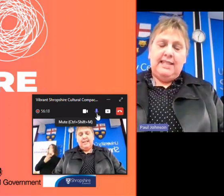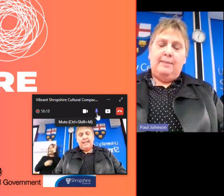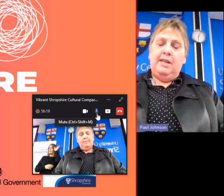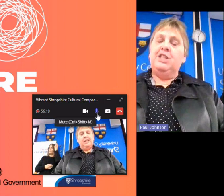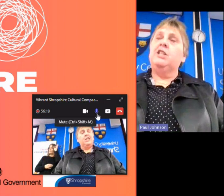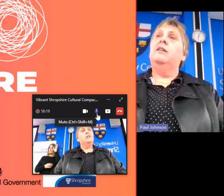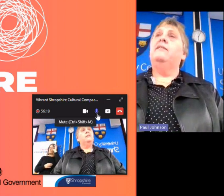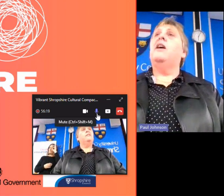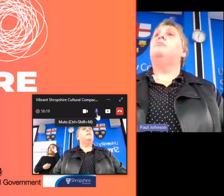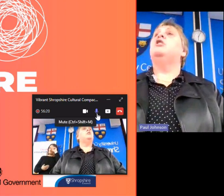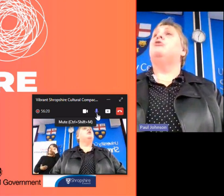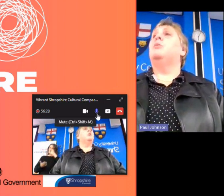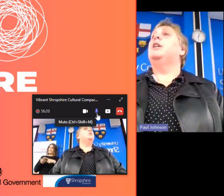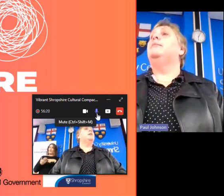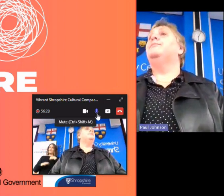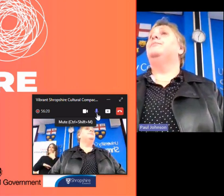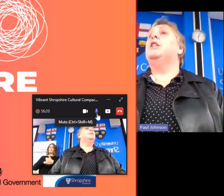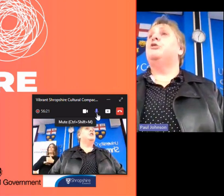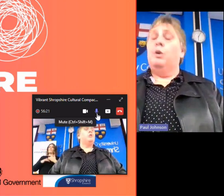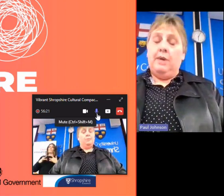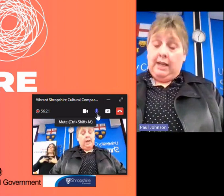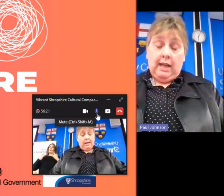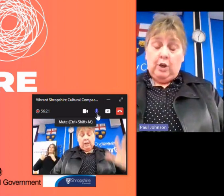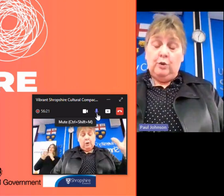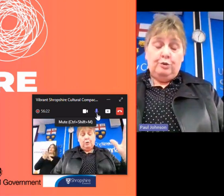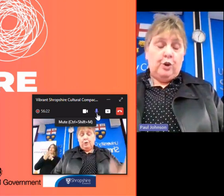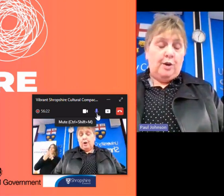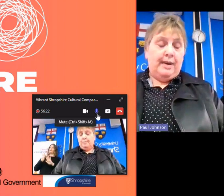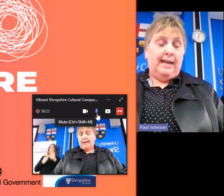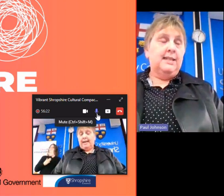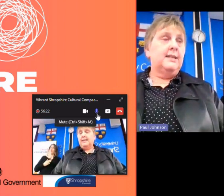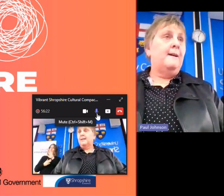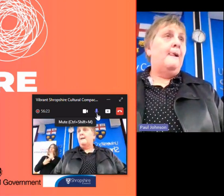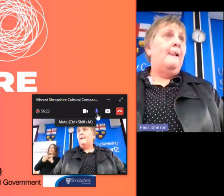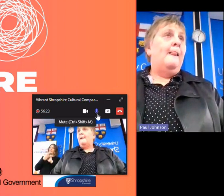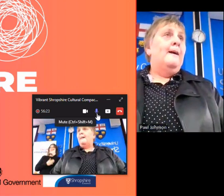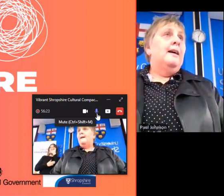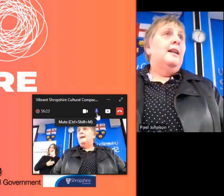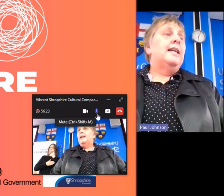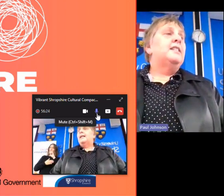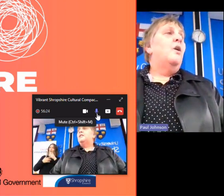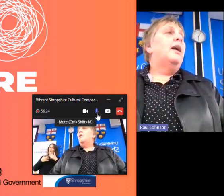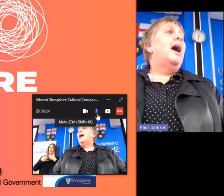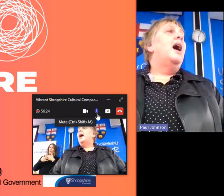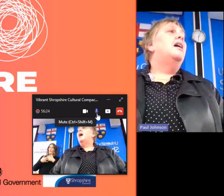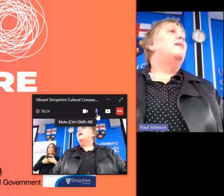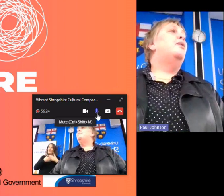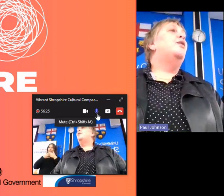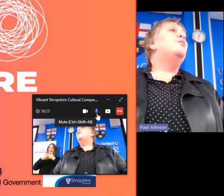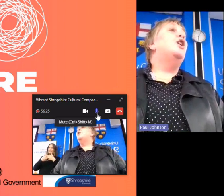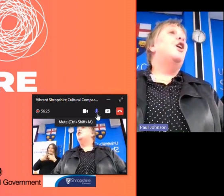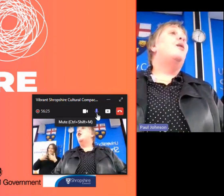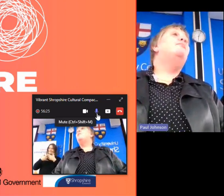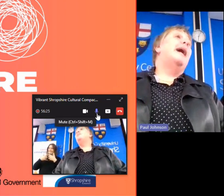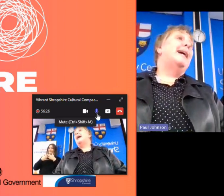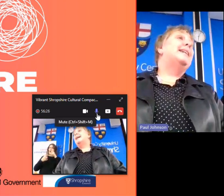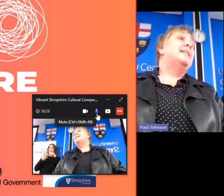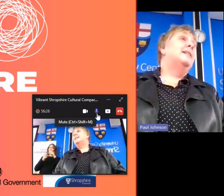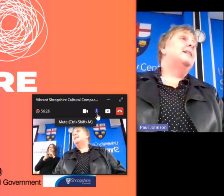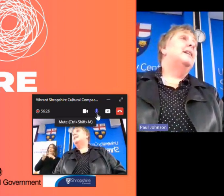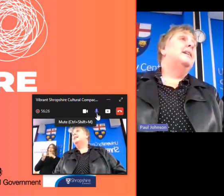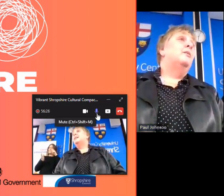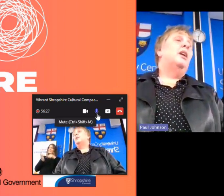established vibrant shropshire a cultural compact let's not get hung up on the word